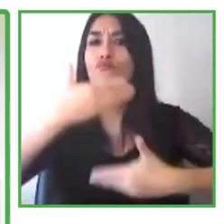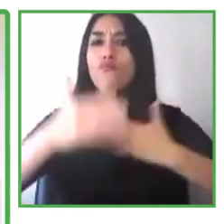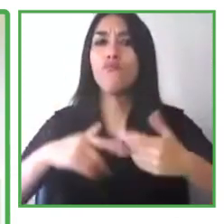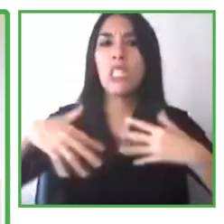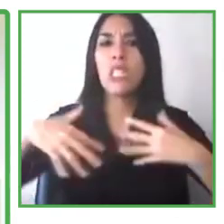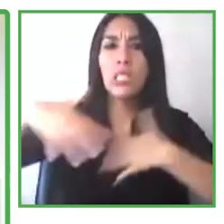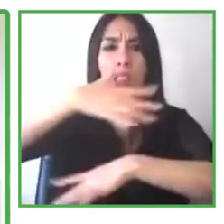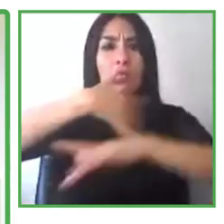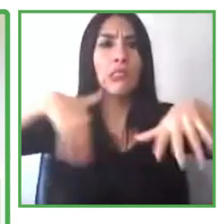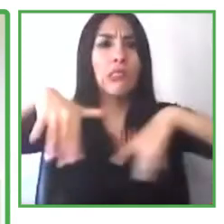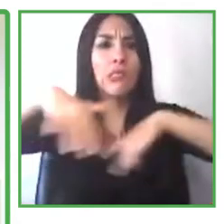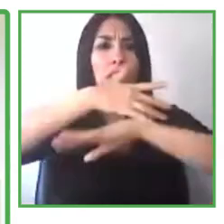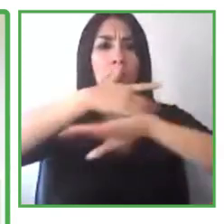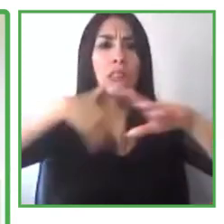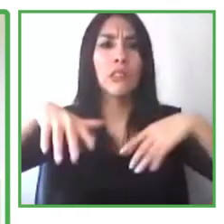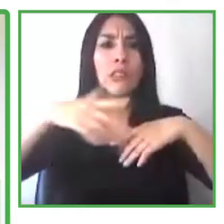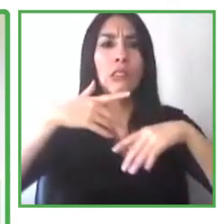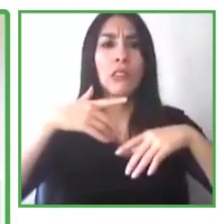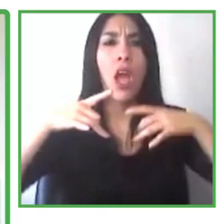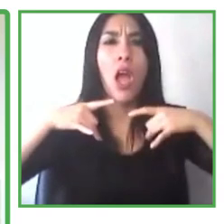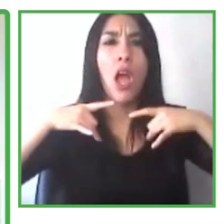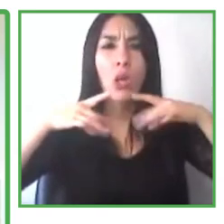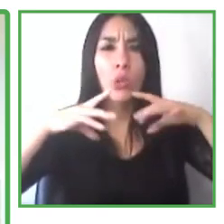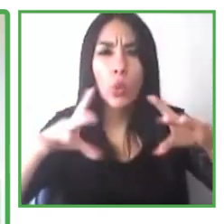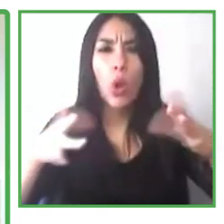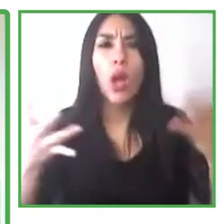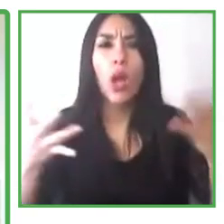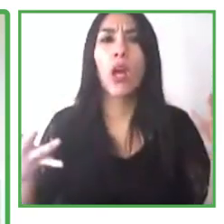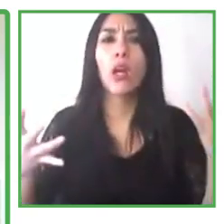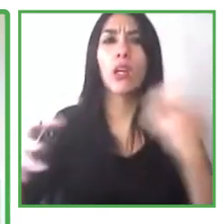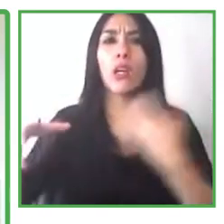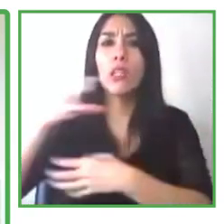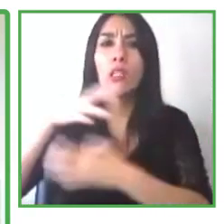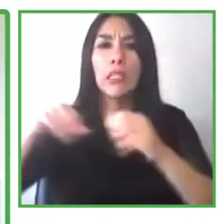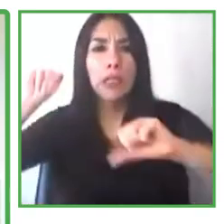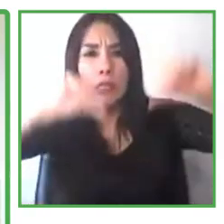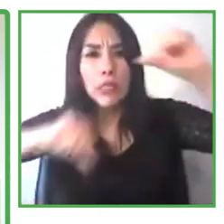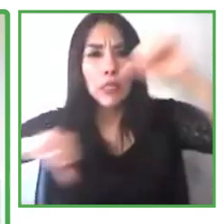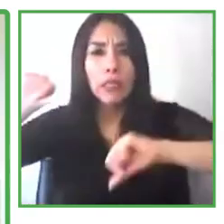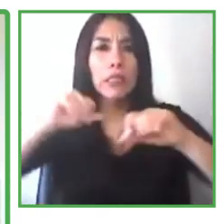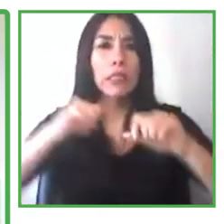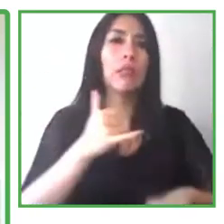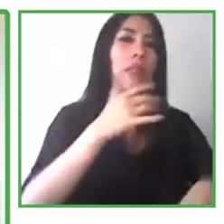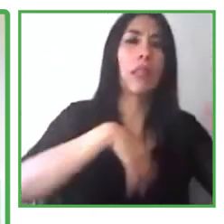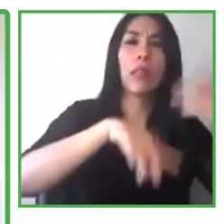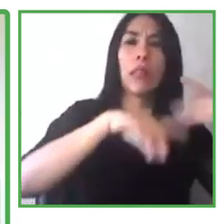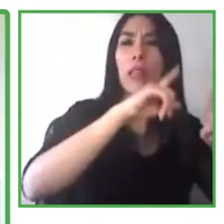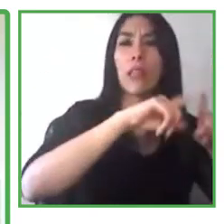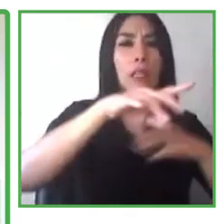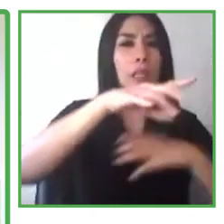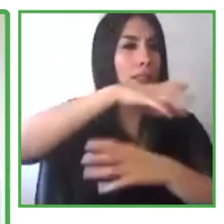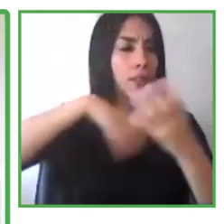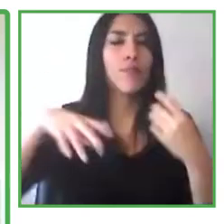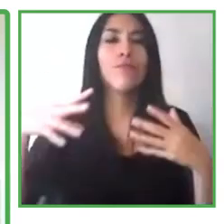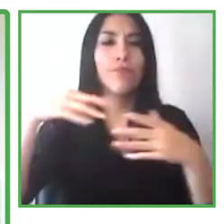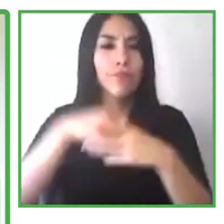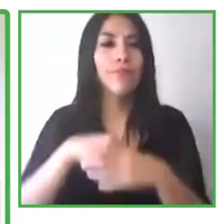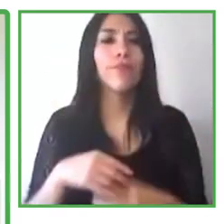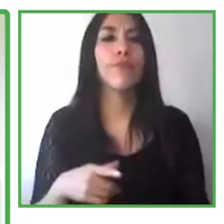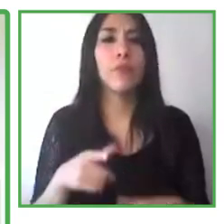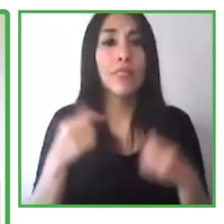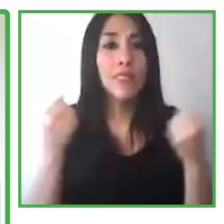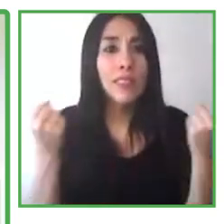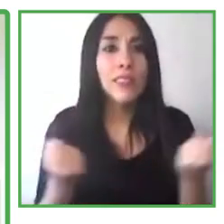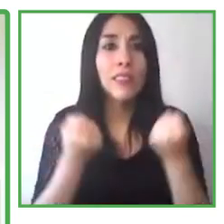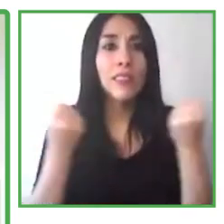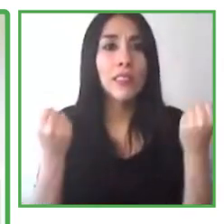job readiness, programs for disabled talent you'll see come out in the spring. We're going to listen, we're going to learn, we're improve.